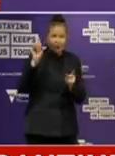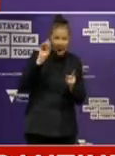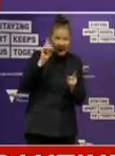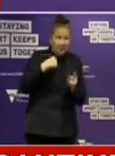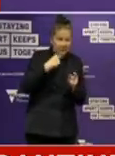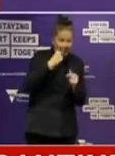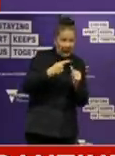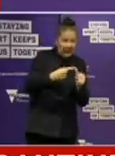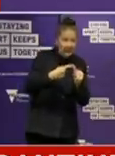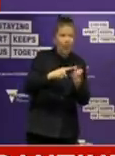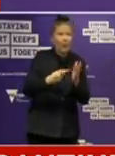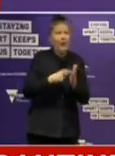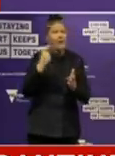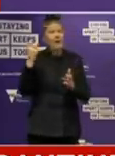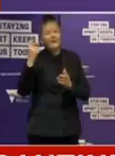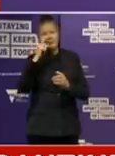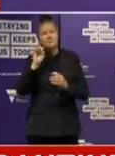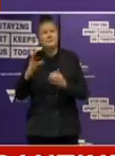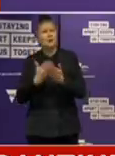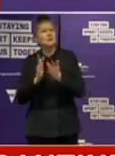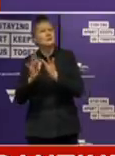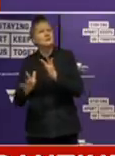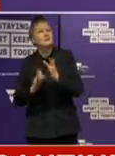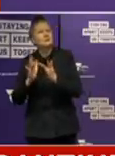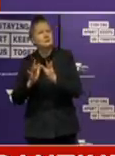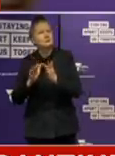otherwise we'll provide it to you afterwards. And with those words, I will hand you back to the Premier. you.